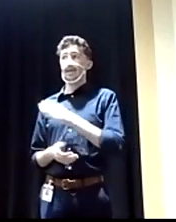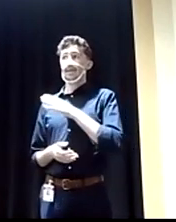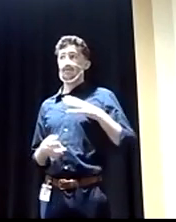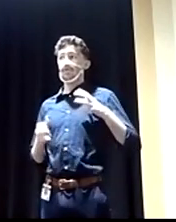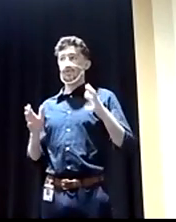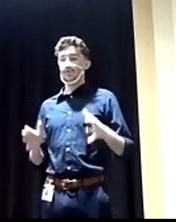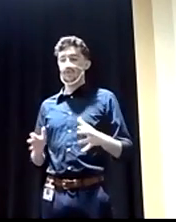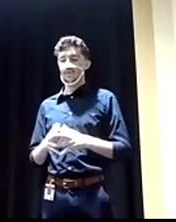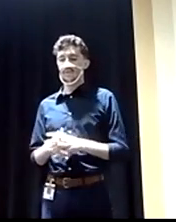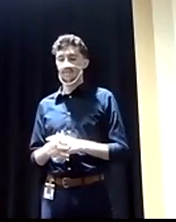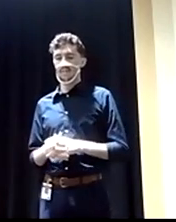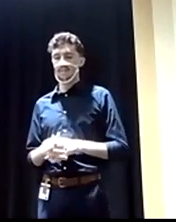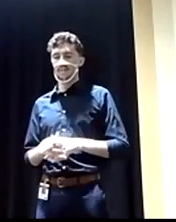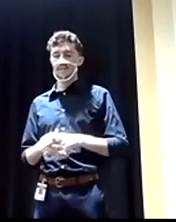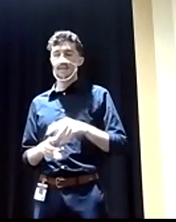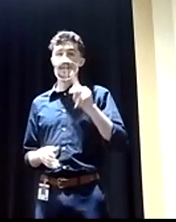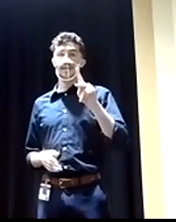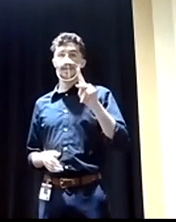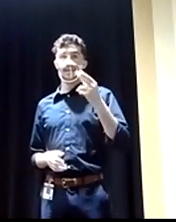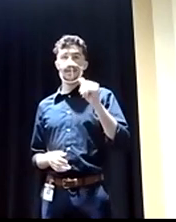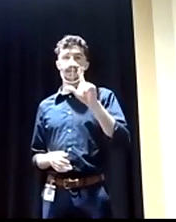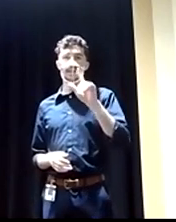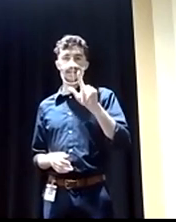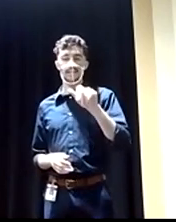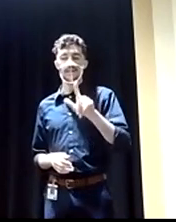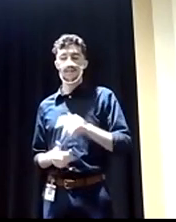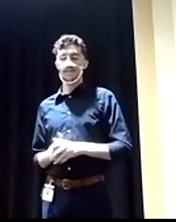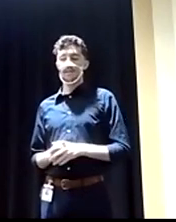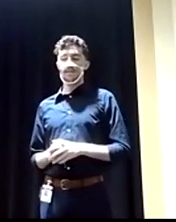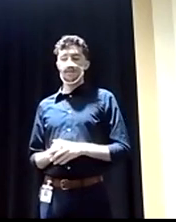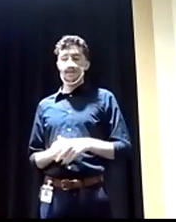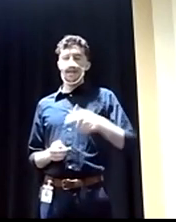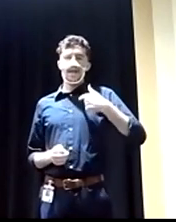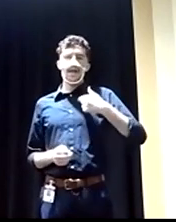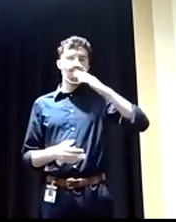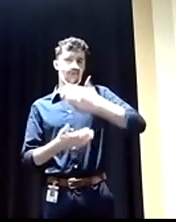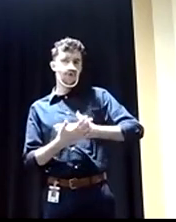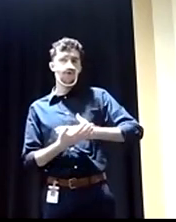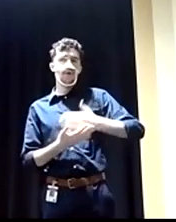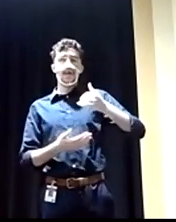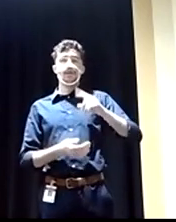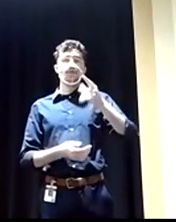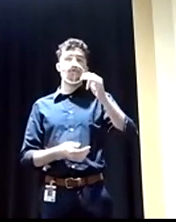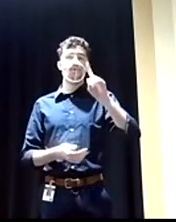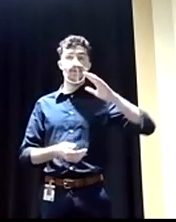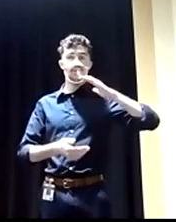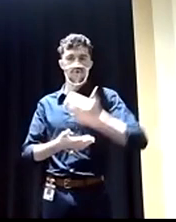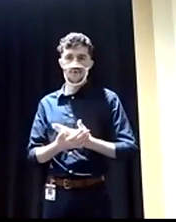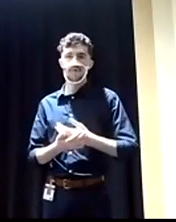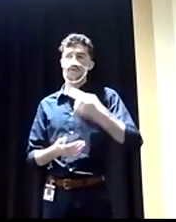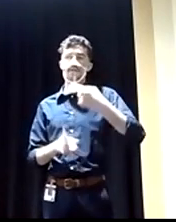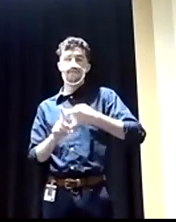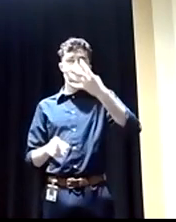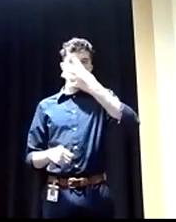Yes I am the daughter, granddaughter, niece of immigrants. I'm proud of my immigrant heritage, my